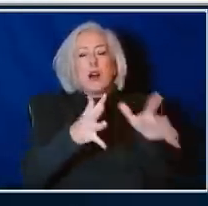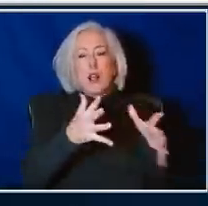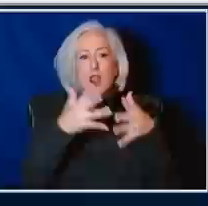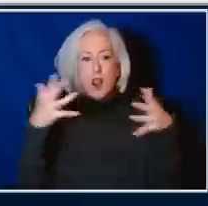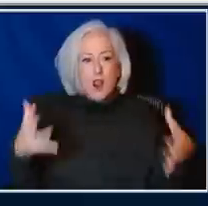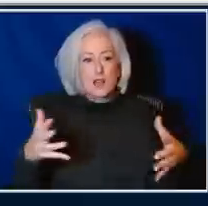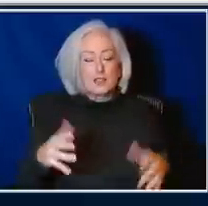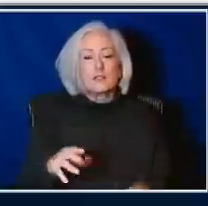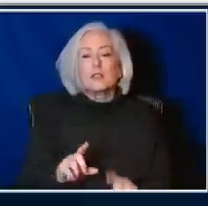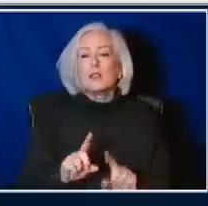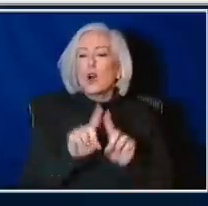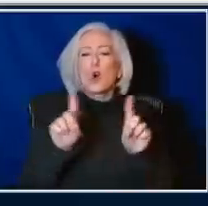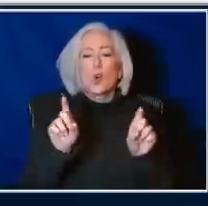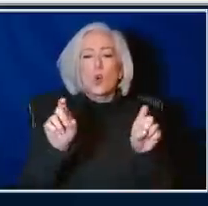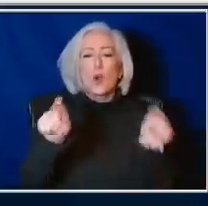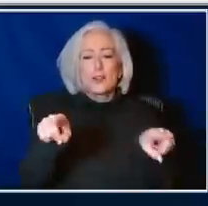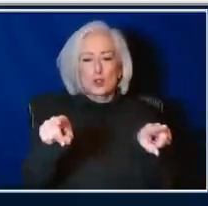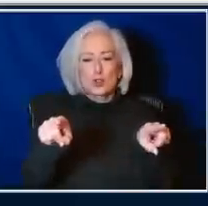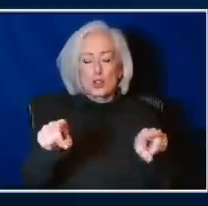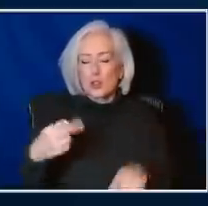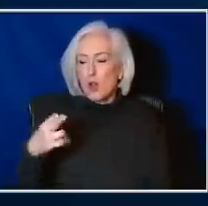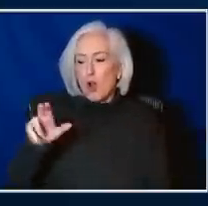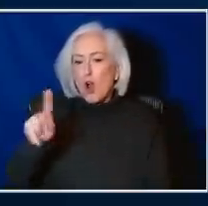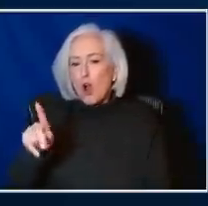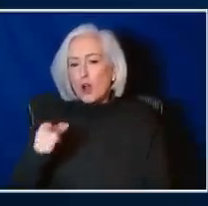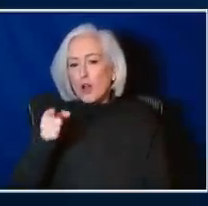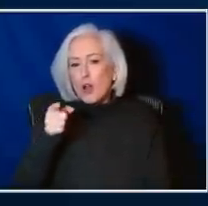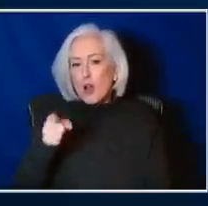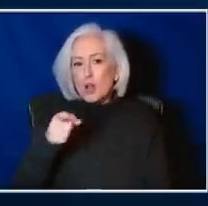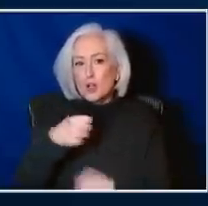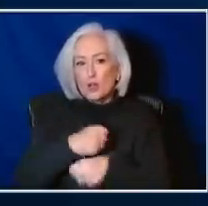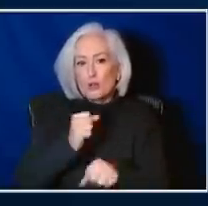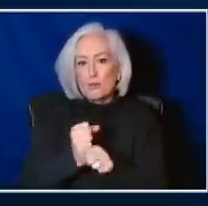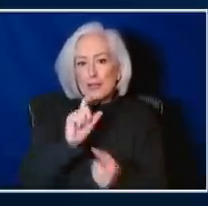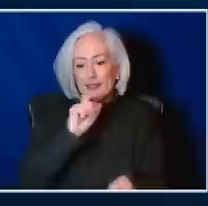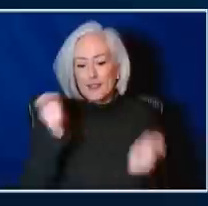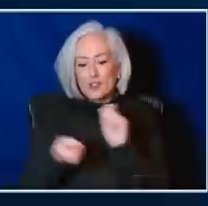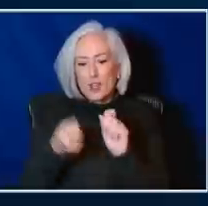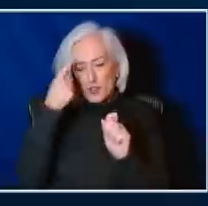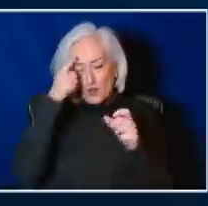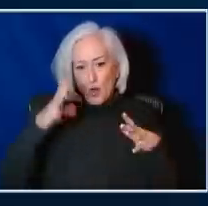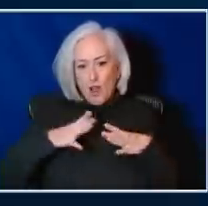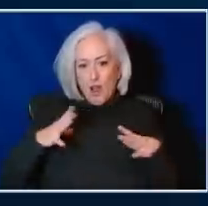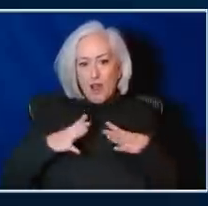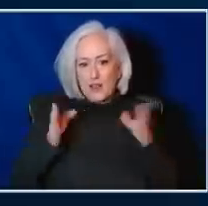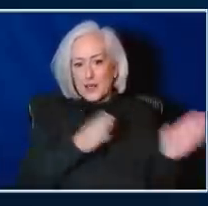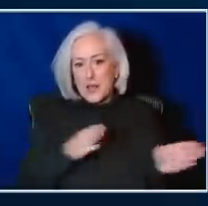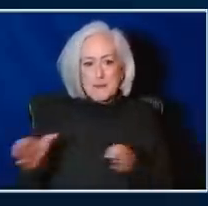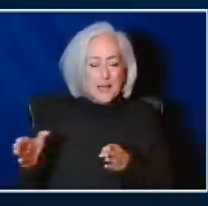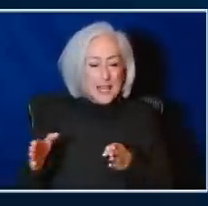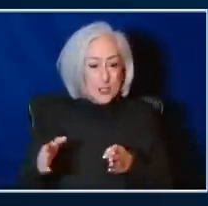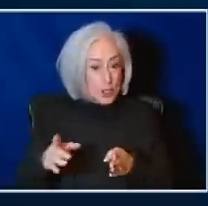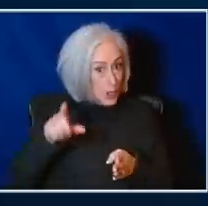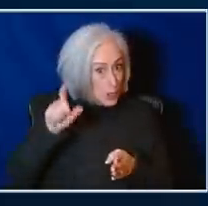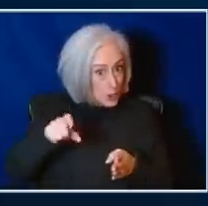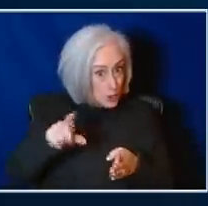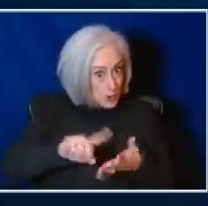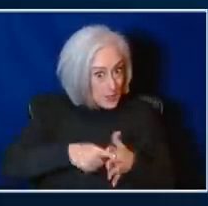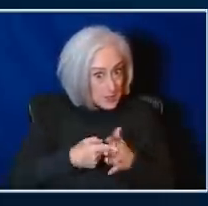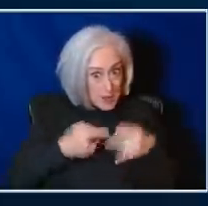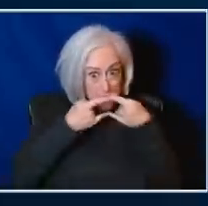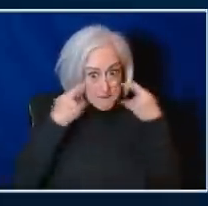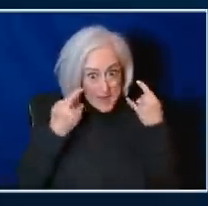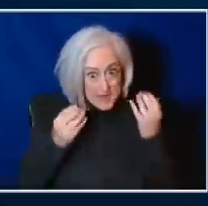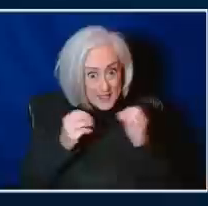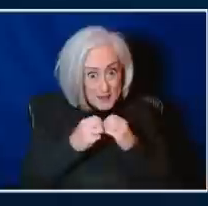for both of you. And, Hawk, you two, are you making any changes to your holiday plans? Should we start doing, should we start talking about masking a lot